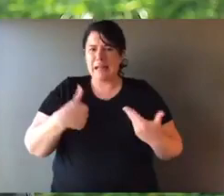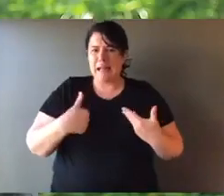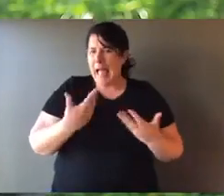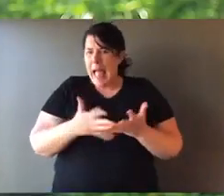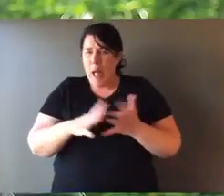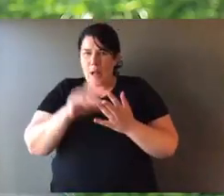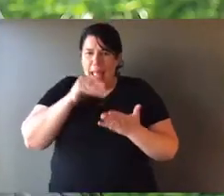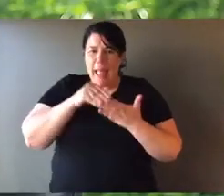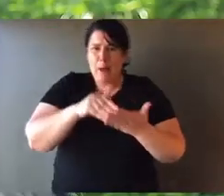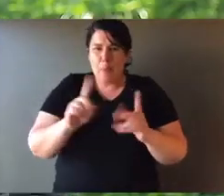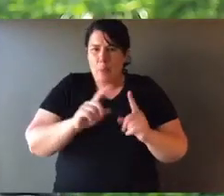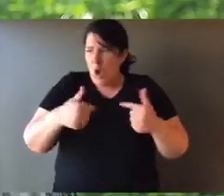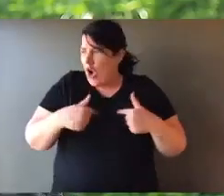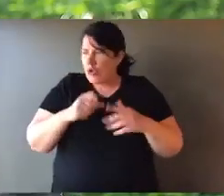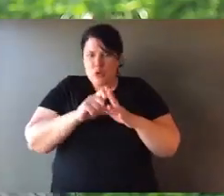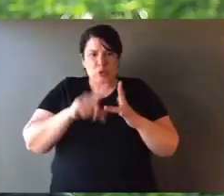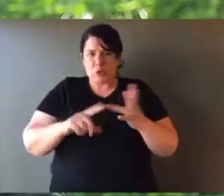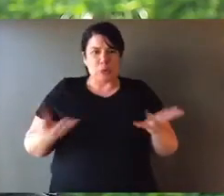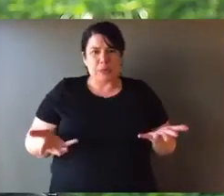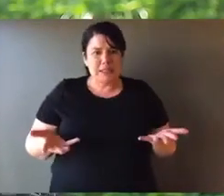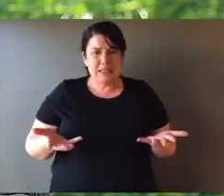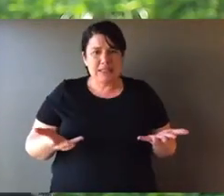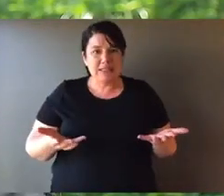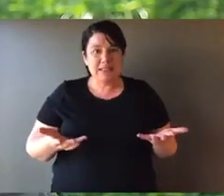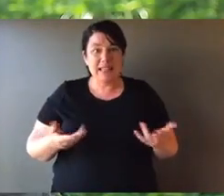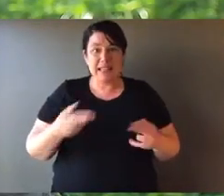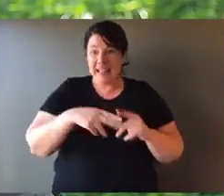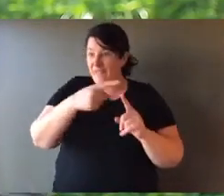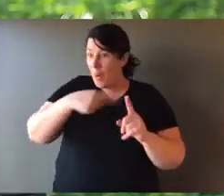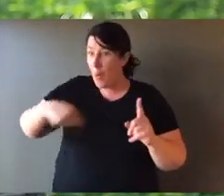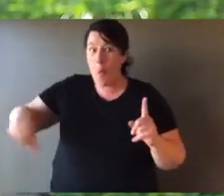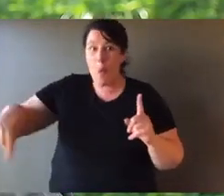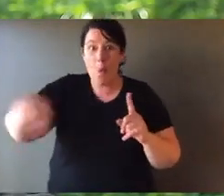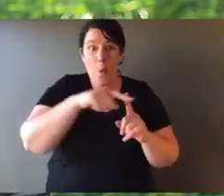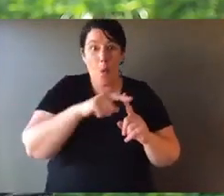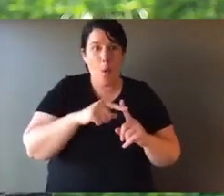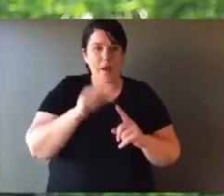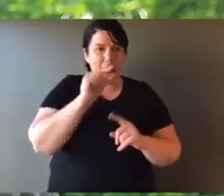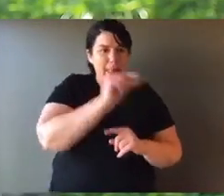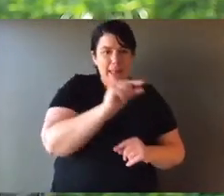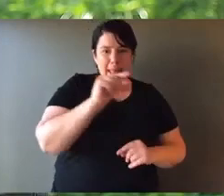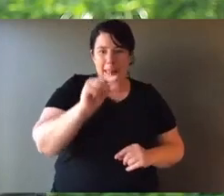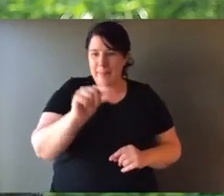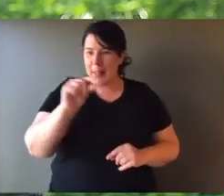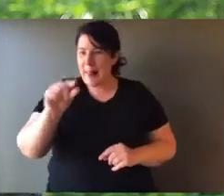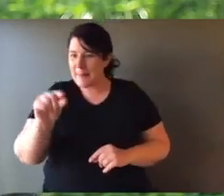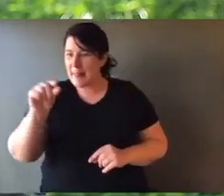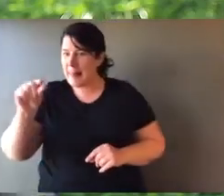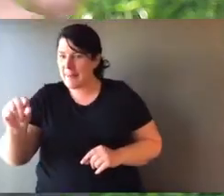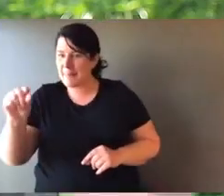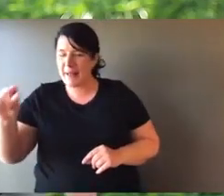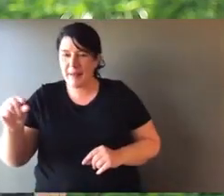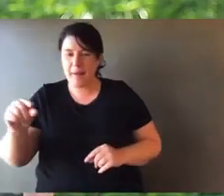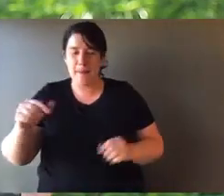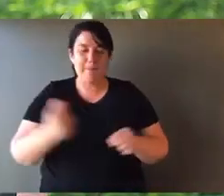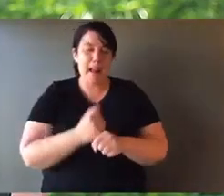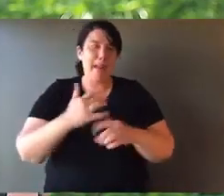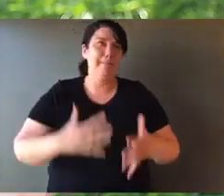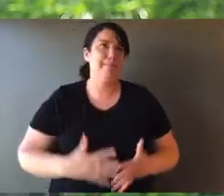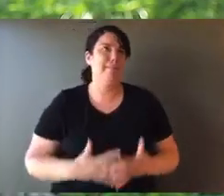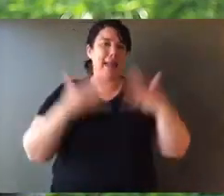ask, how can I help? What can I do? And you can do a lot. If everyone did something,